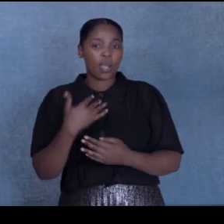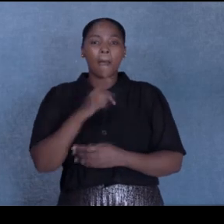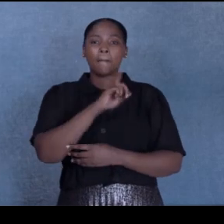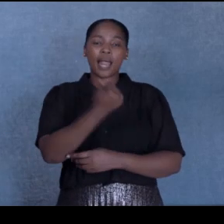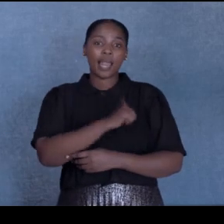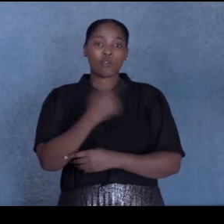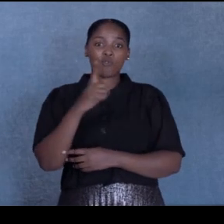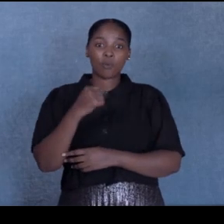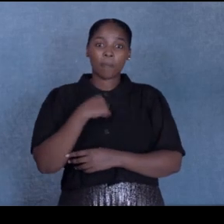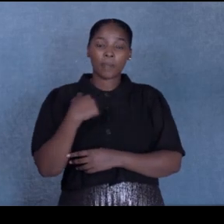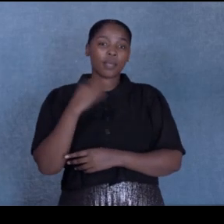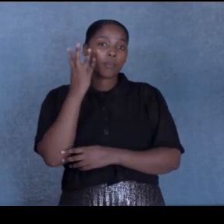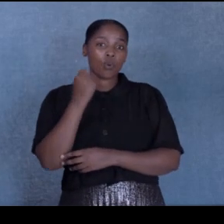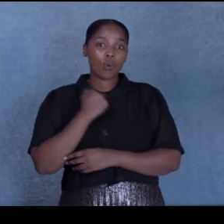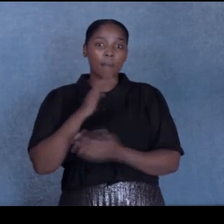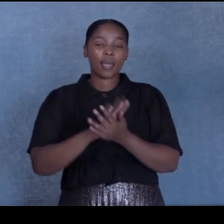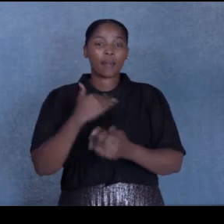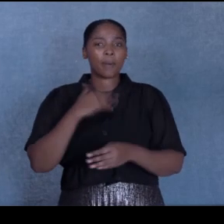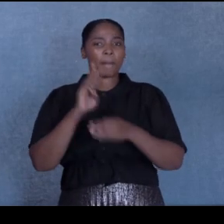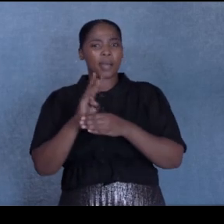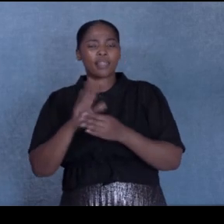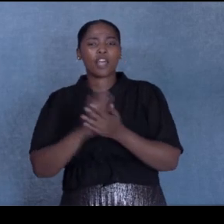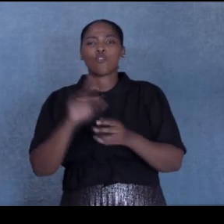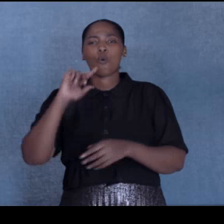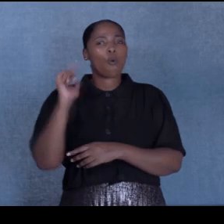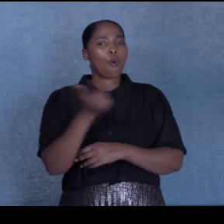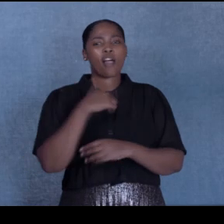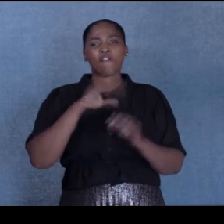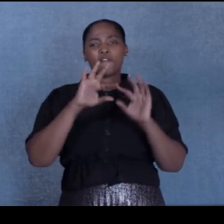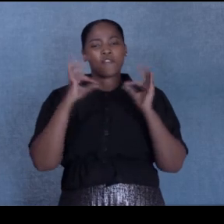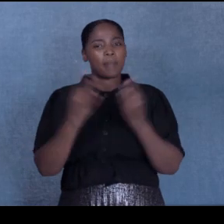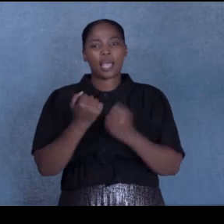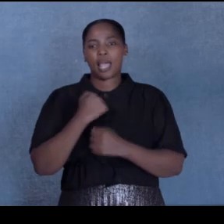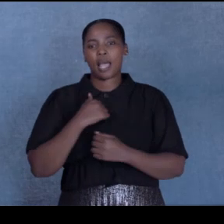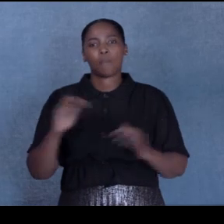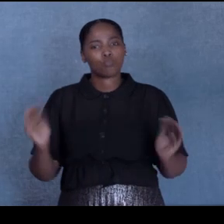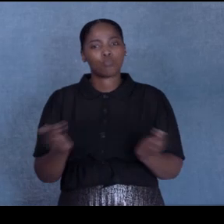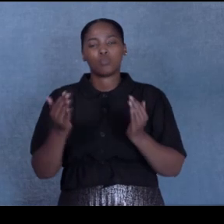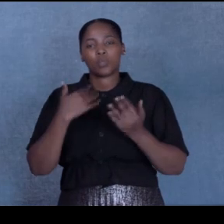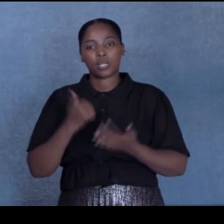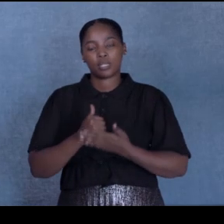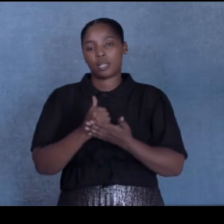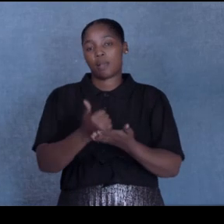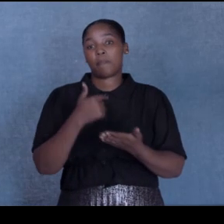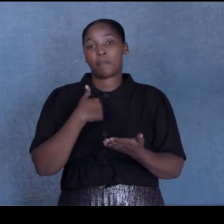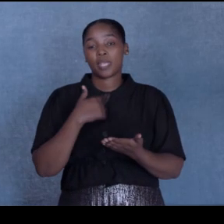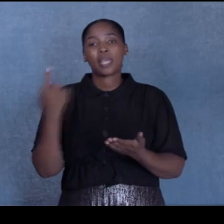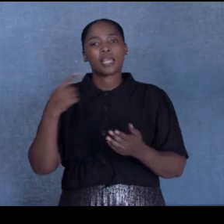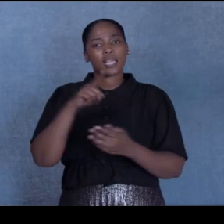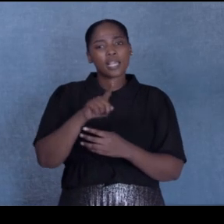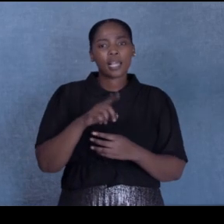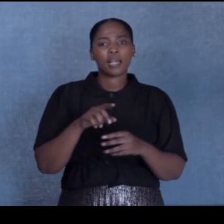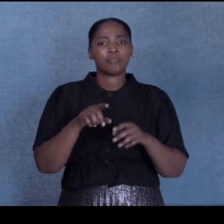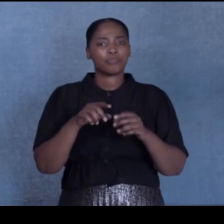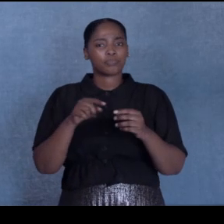my grandmother and my mother and my whole family helped me. They took me to a testing place. They